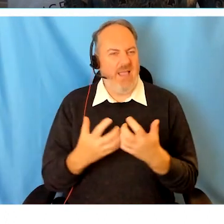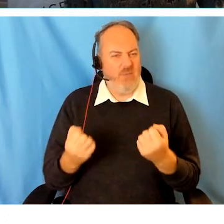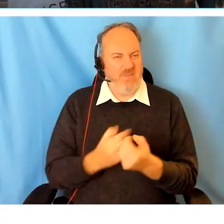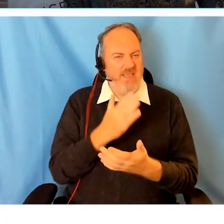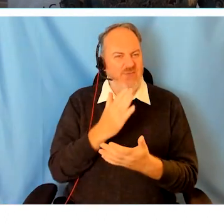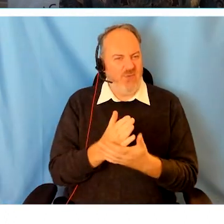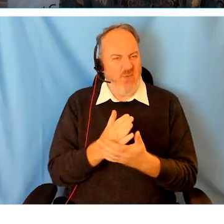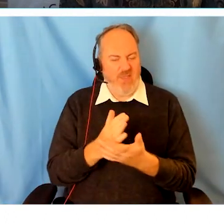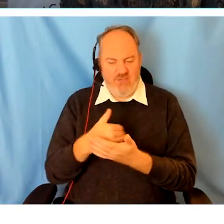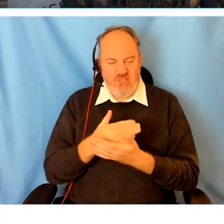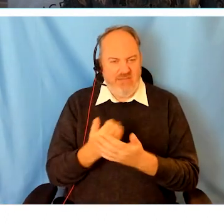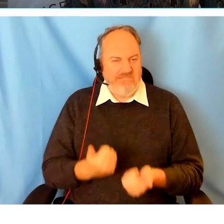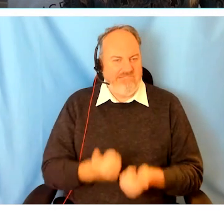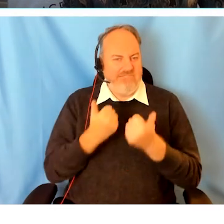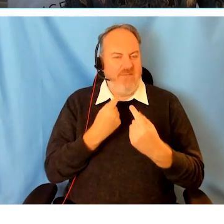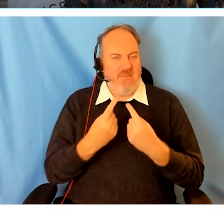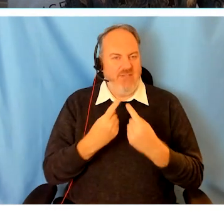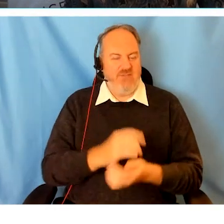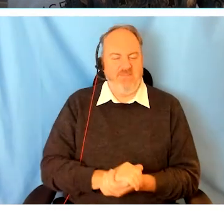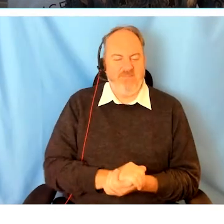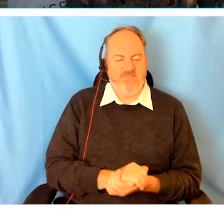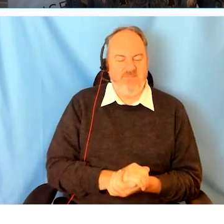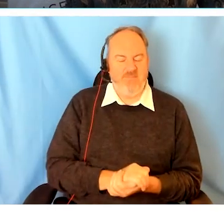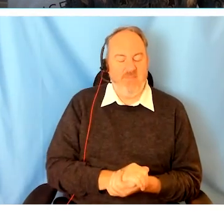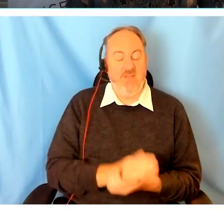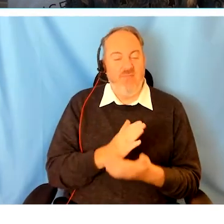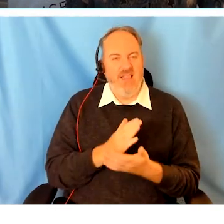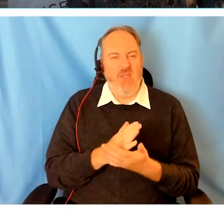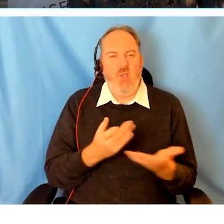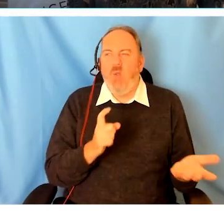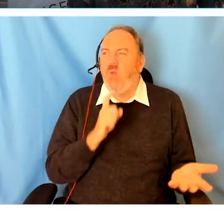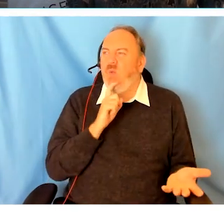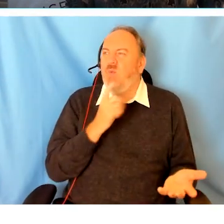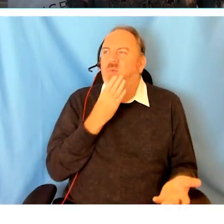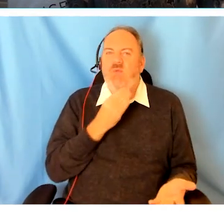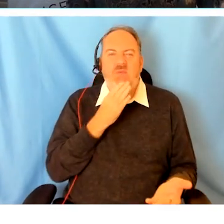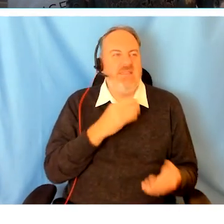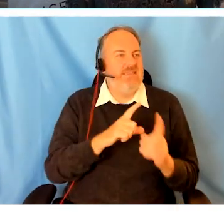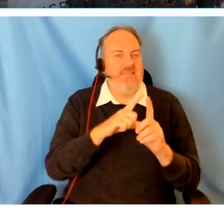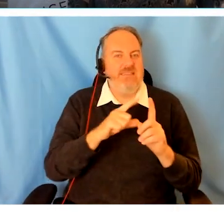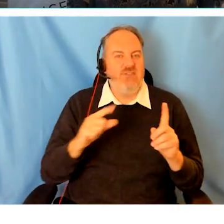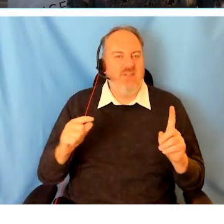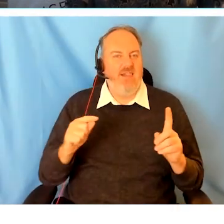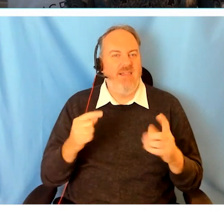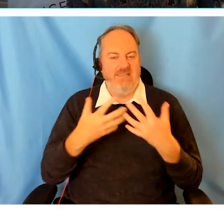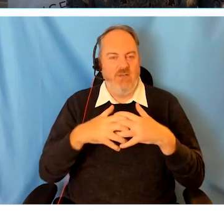The picture isn't very different when we're trying to understand who's using digital resources for health and well-being.